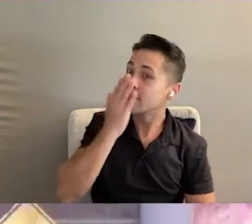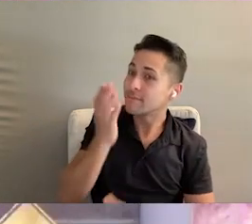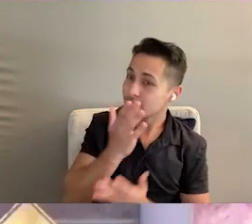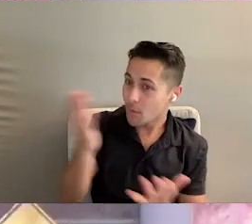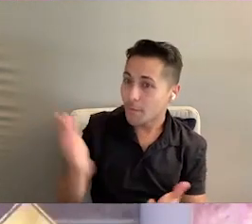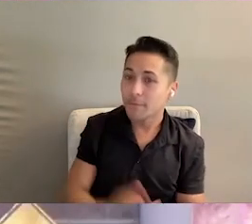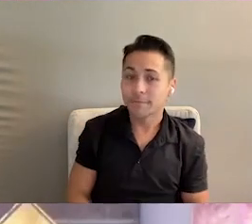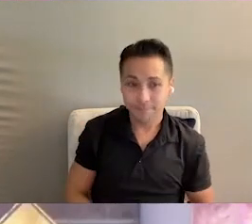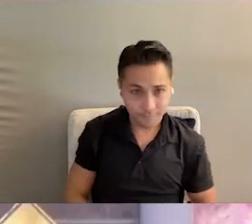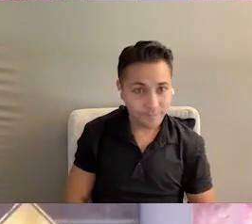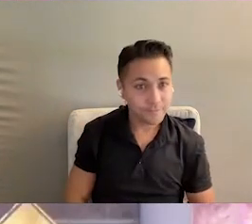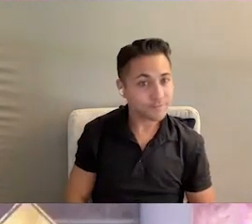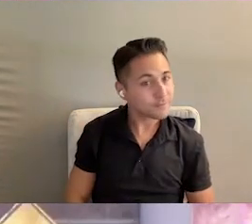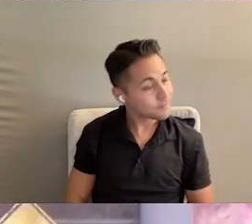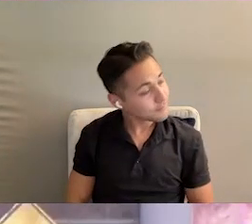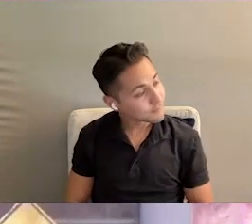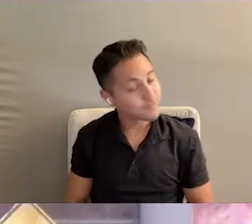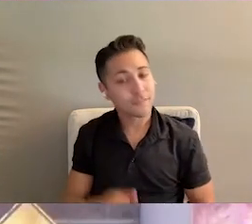Thank you so much.